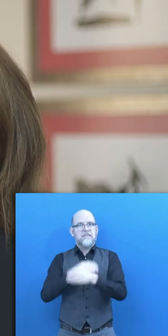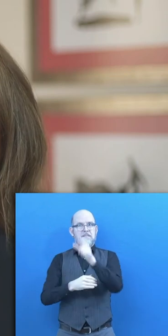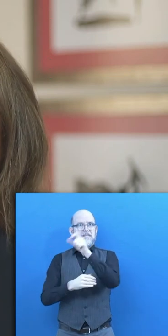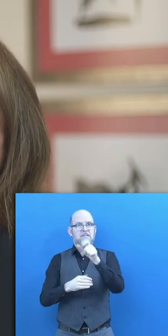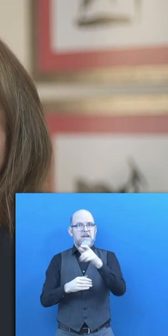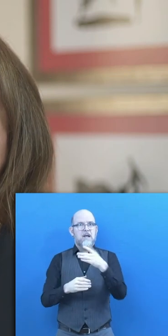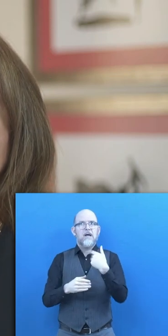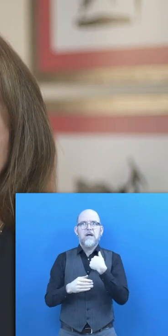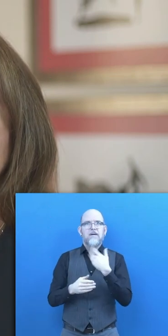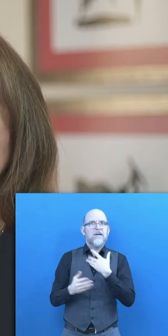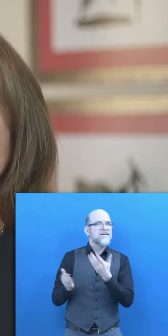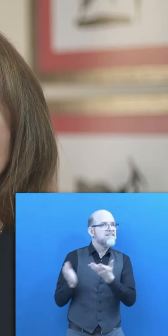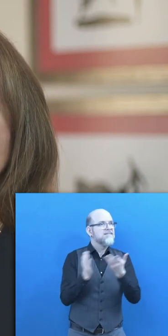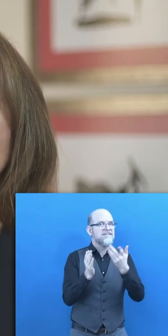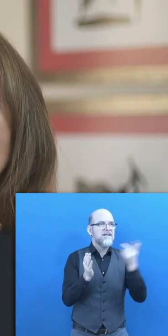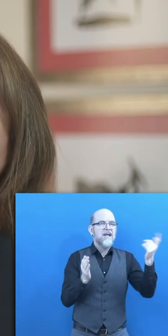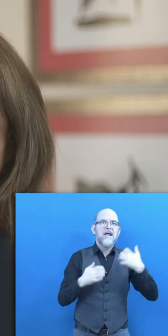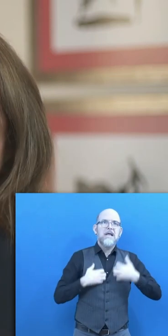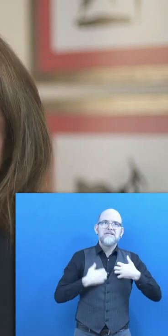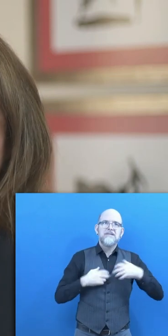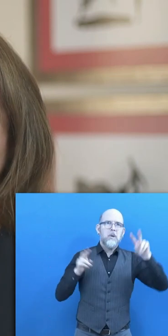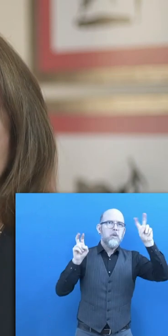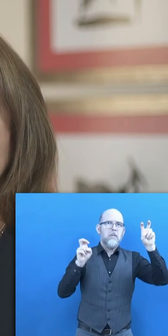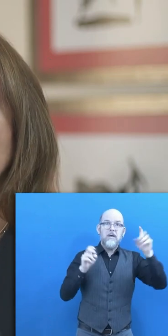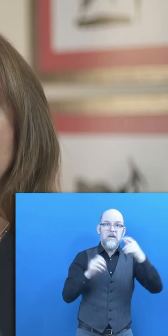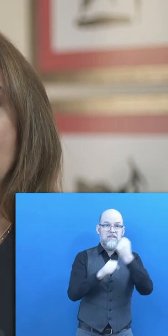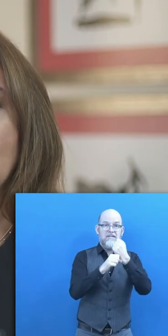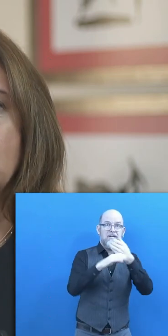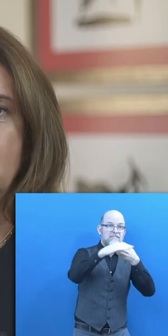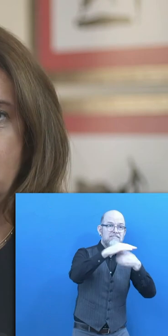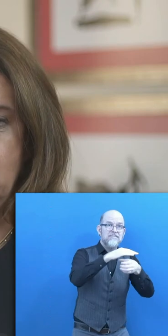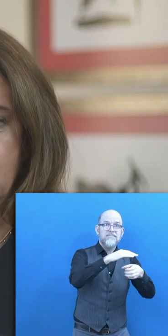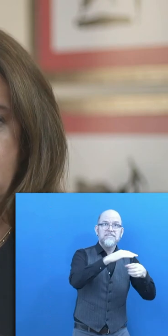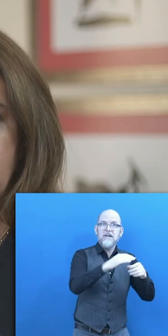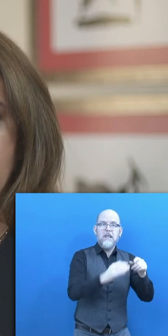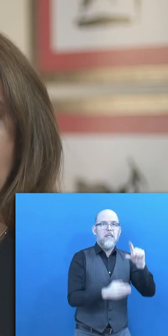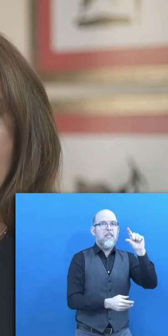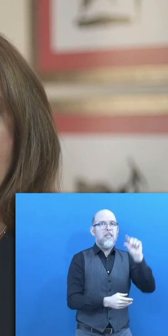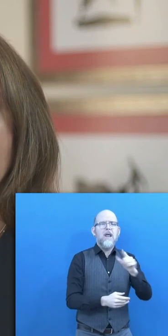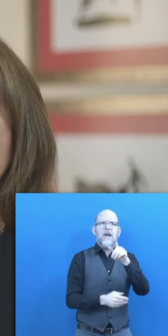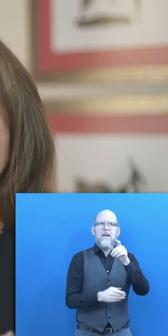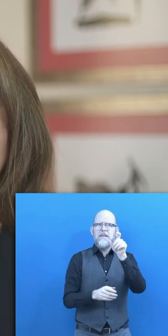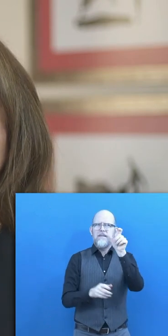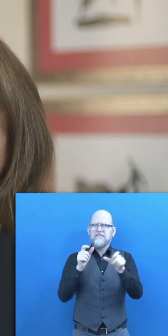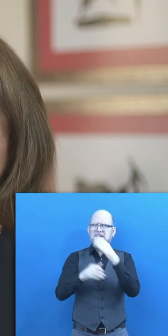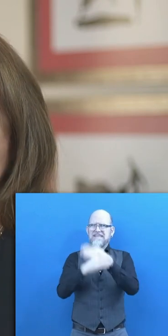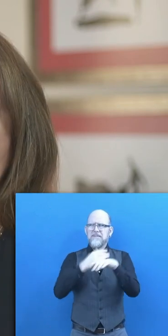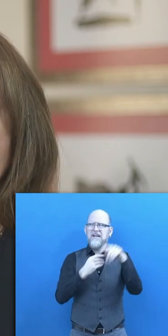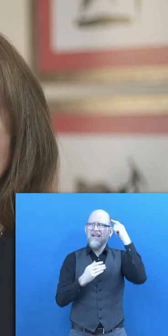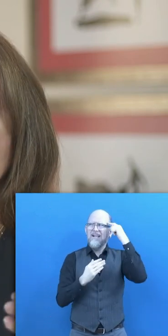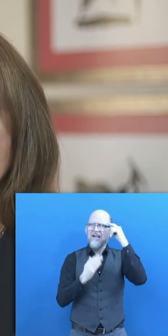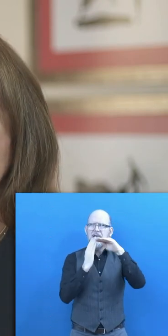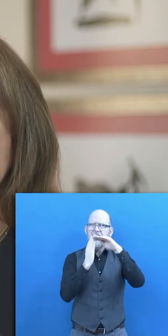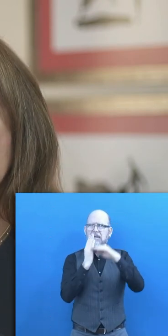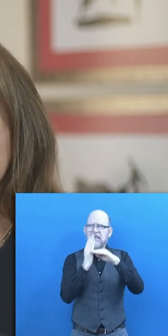market. The figure was even lower for persons with cognitive disabilities. Since then, we